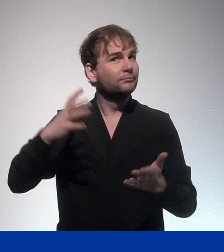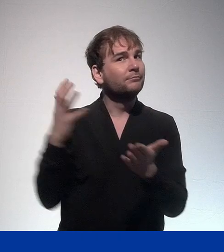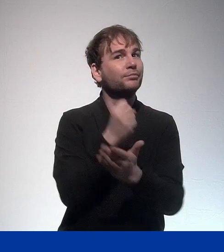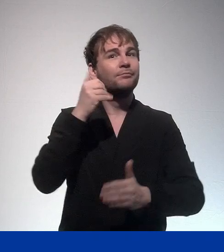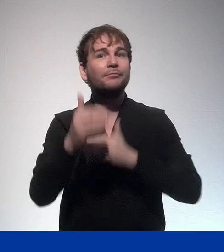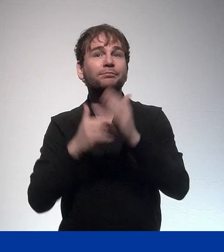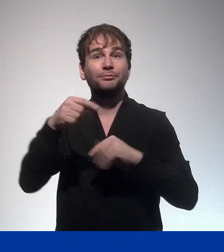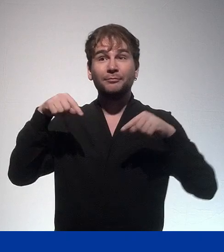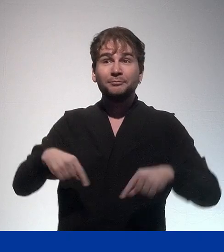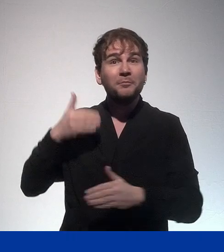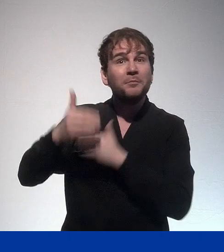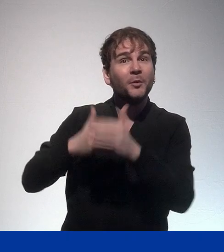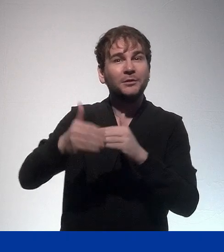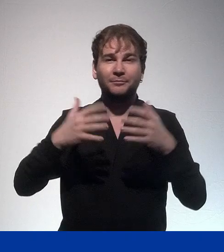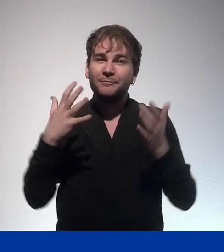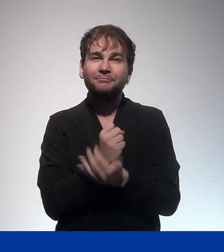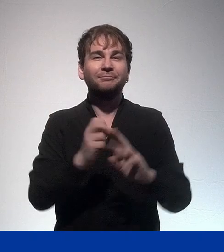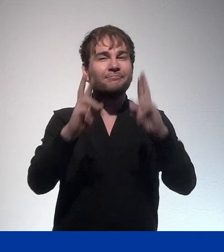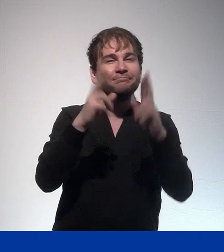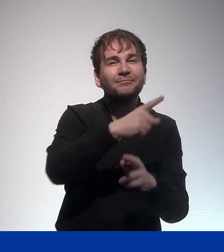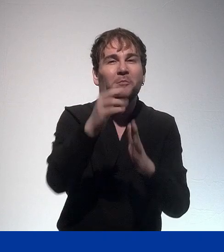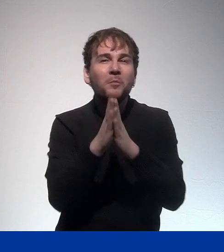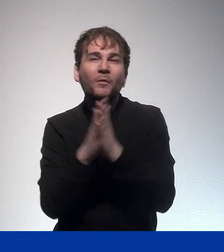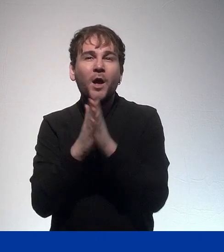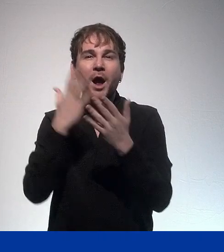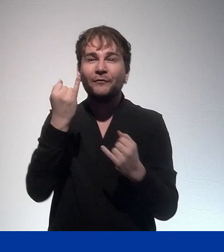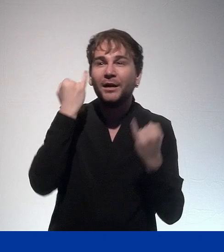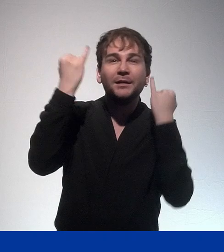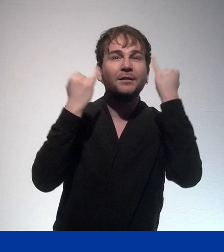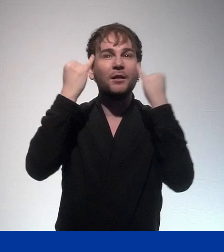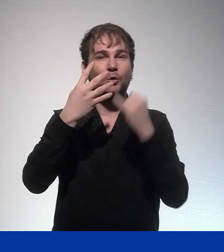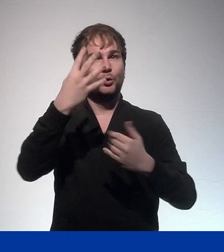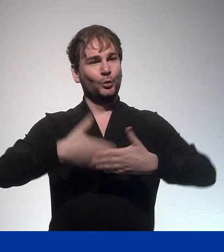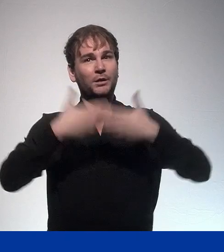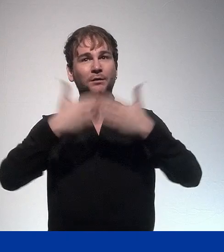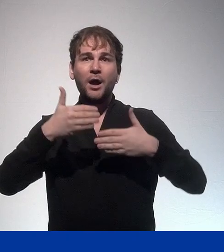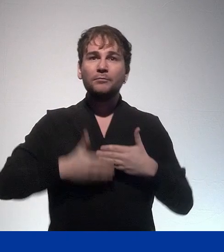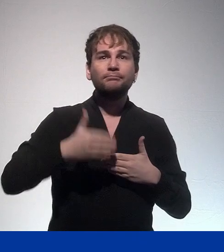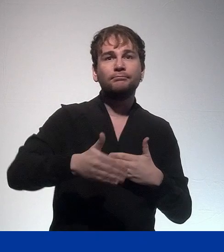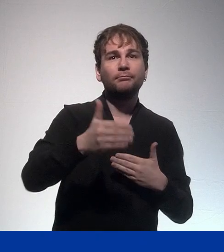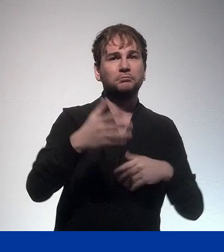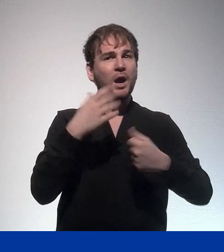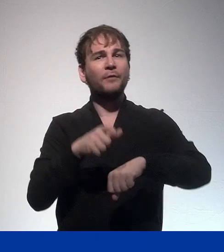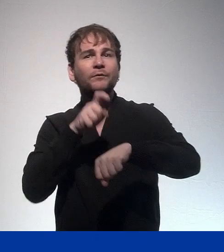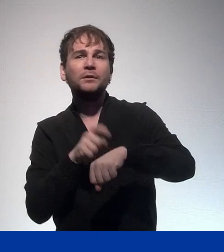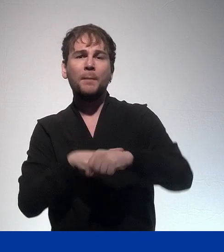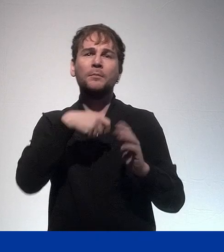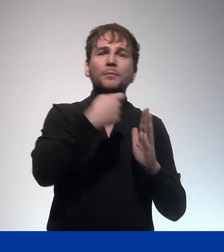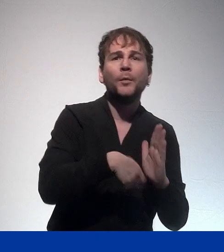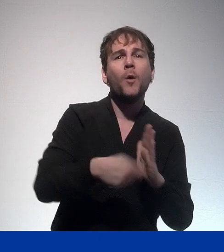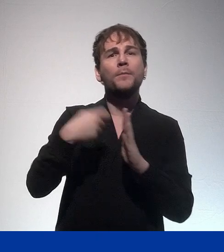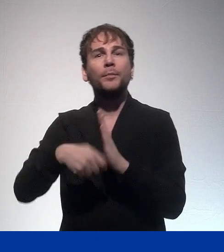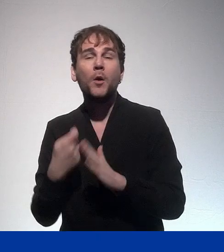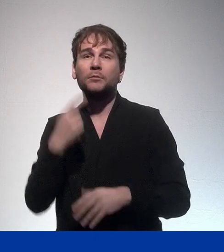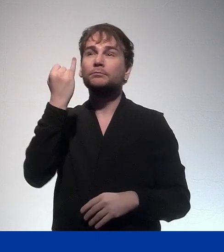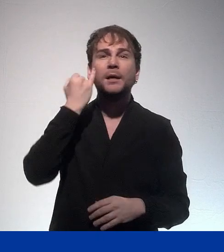lots of enthusiasm and even more good ideas. You now have four days' time to share your projects, your project